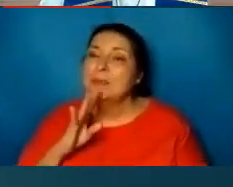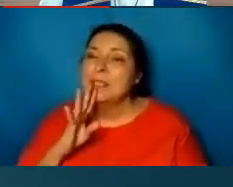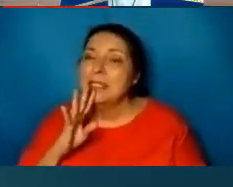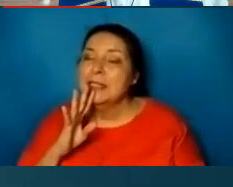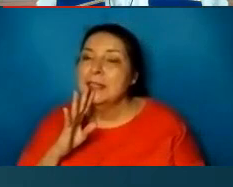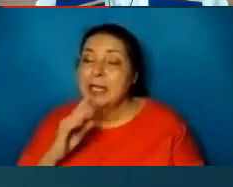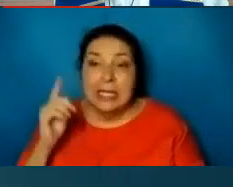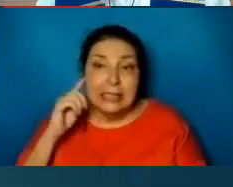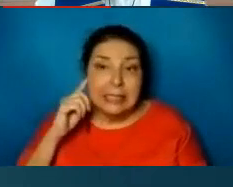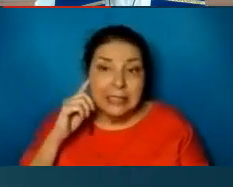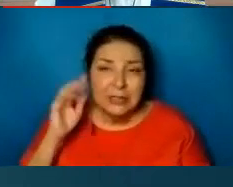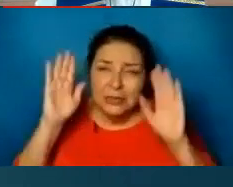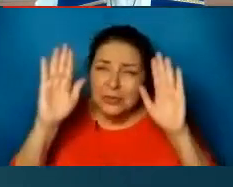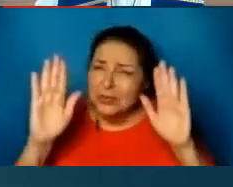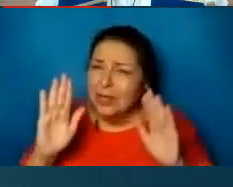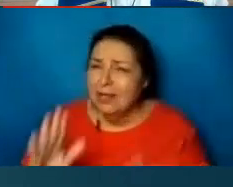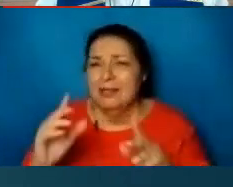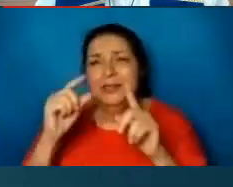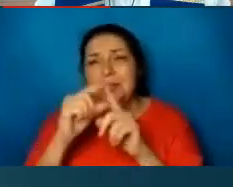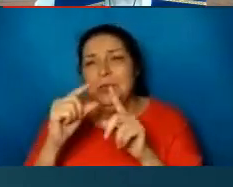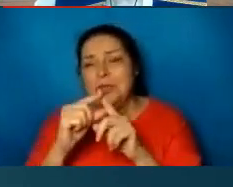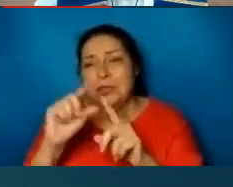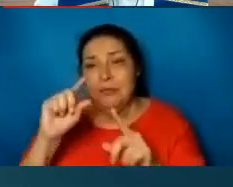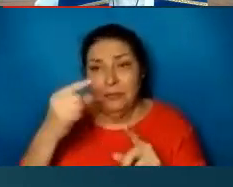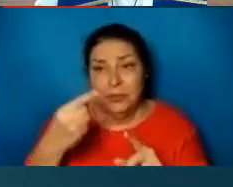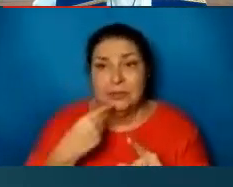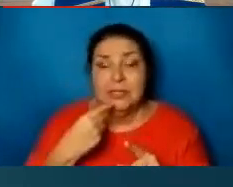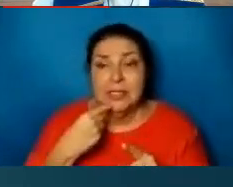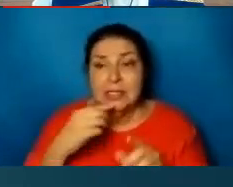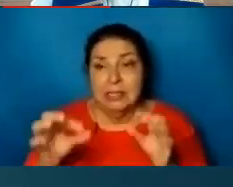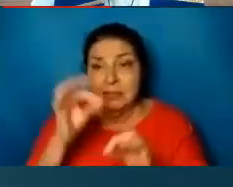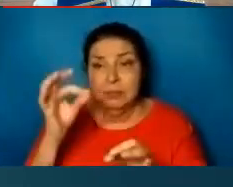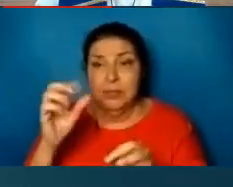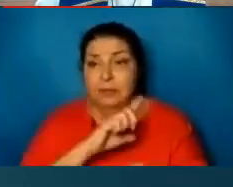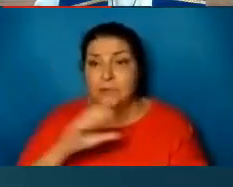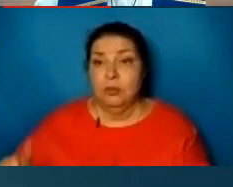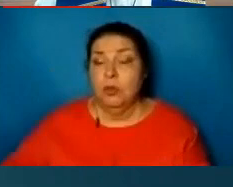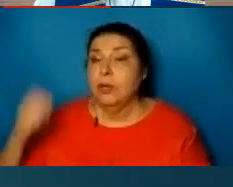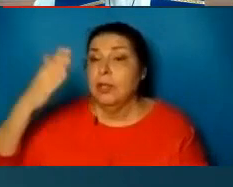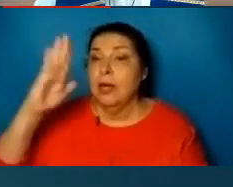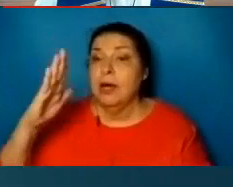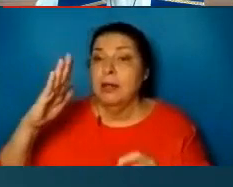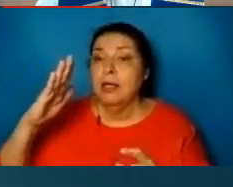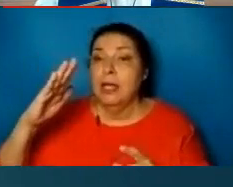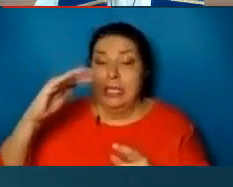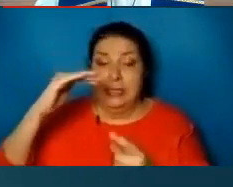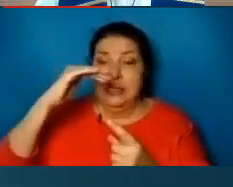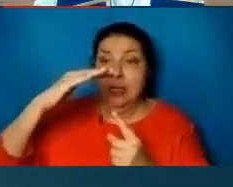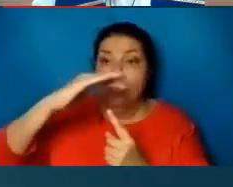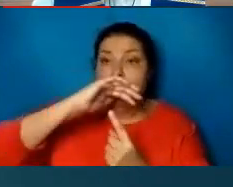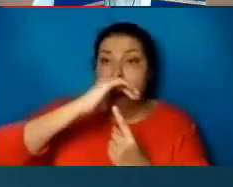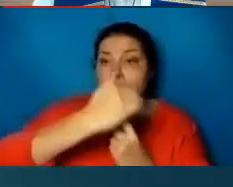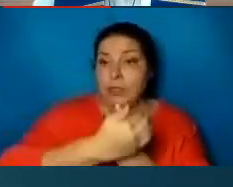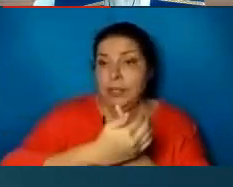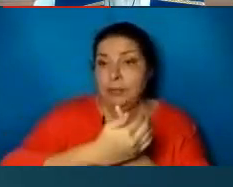Listen to those wonderful words. First, he says that the spirit of the Lord God is upon him. This